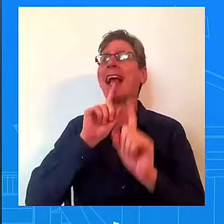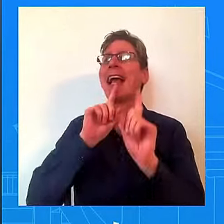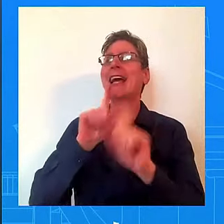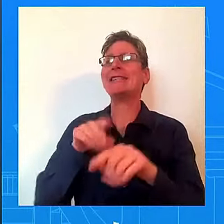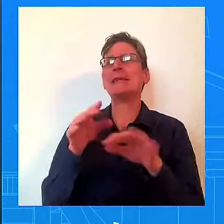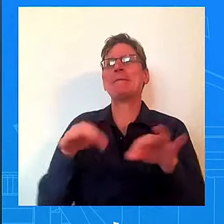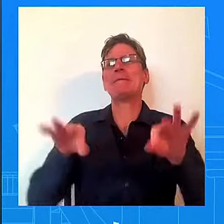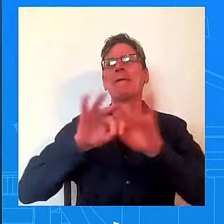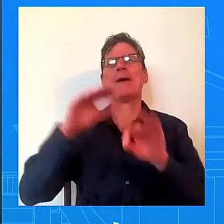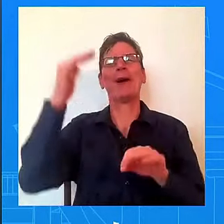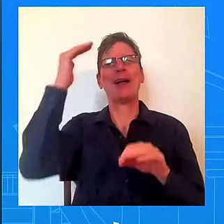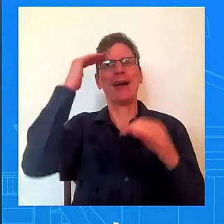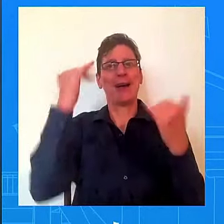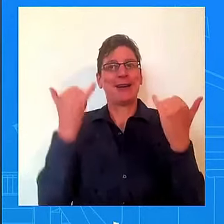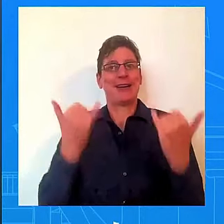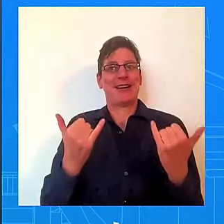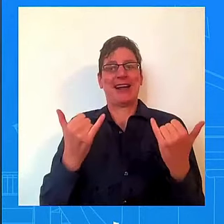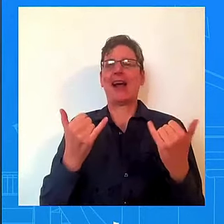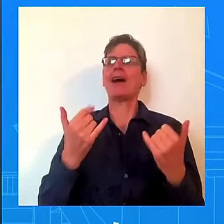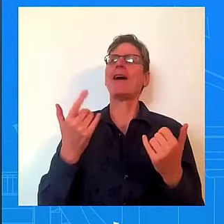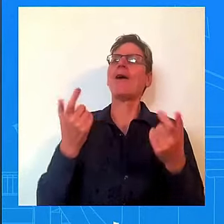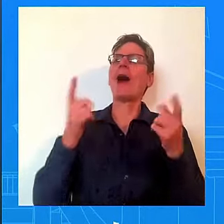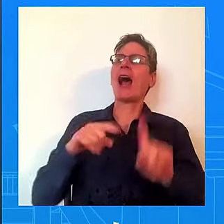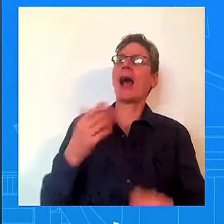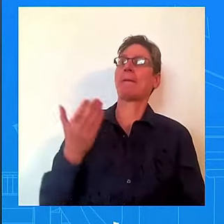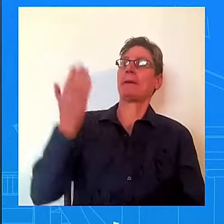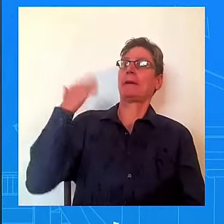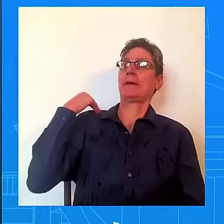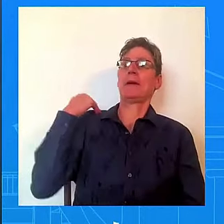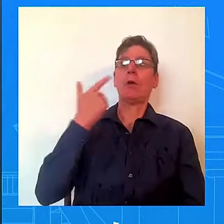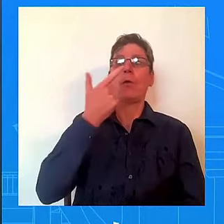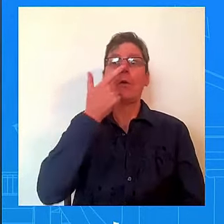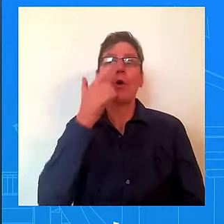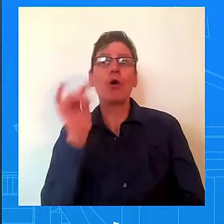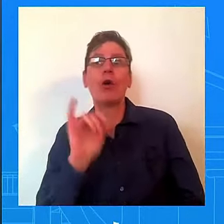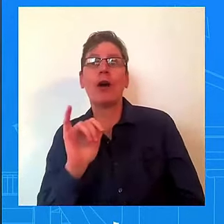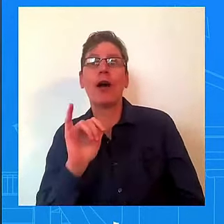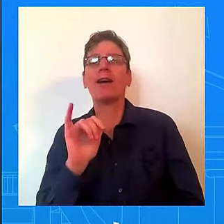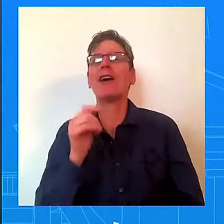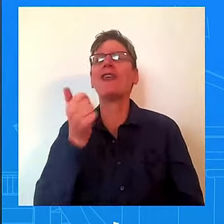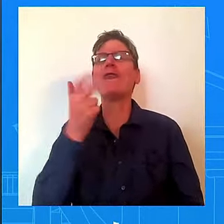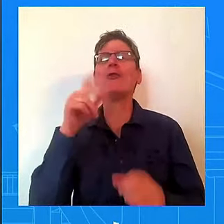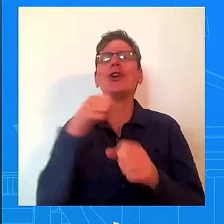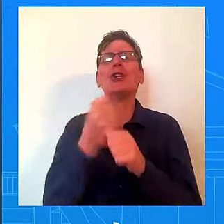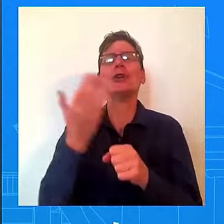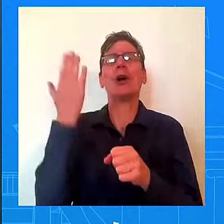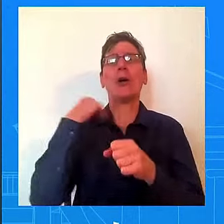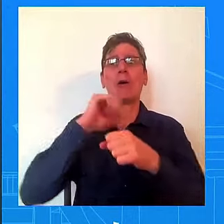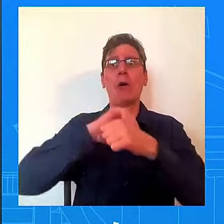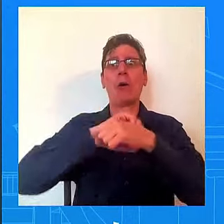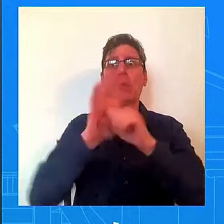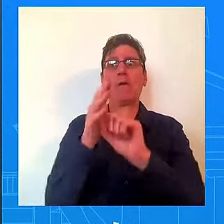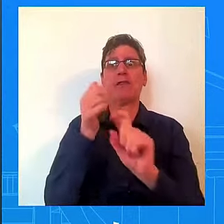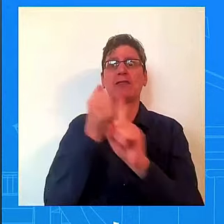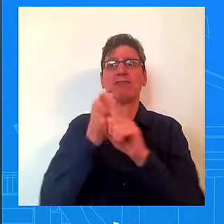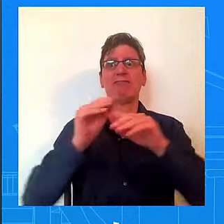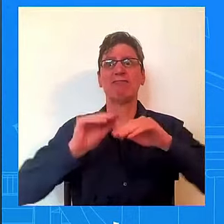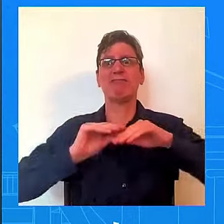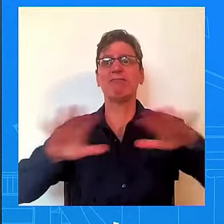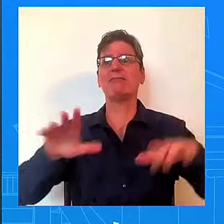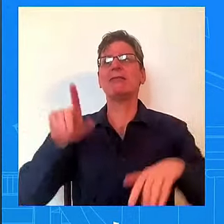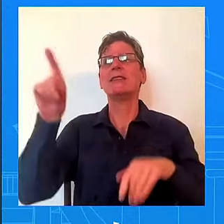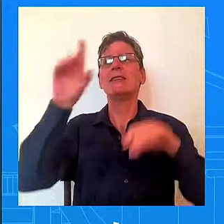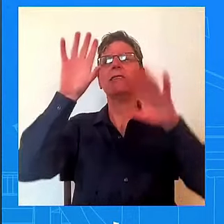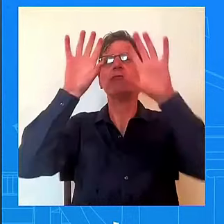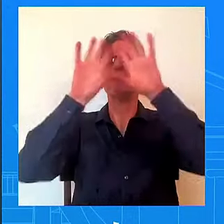a pandemic exacerbated by a president who got so many things wrong and so many needless funerals because he didn't follow